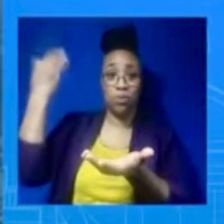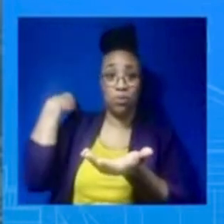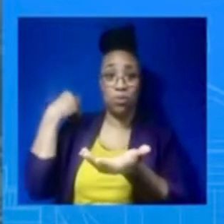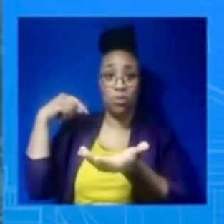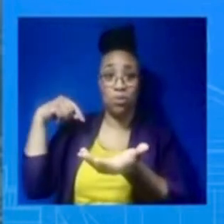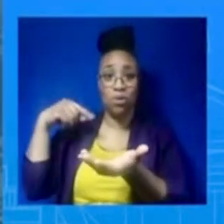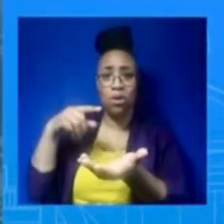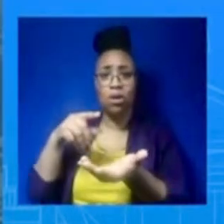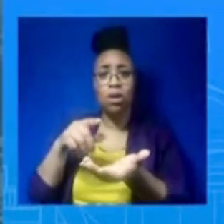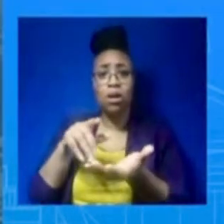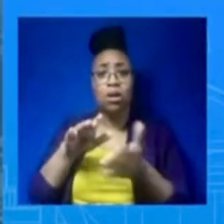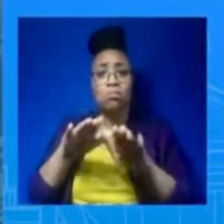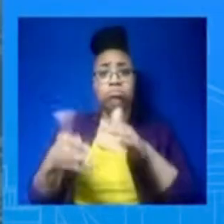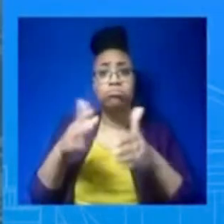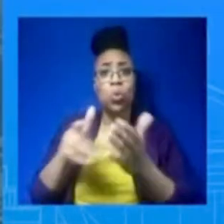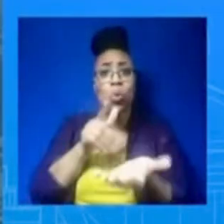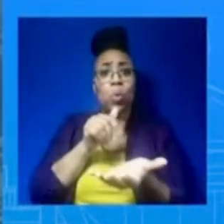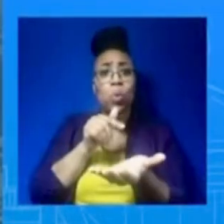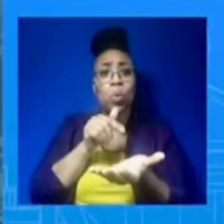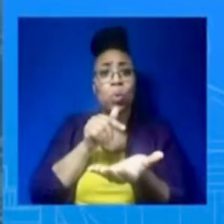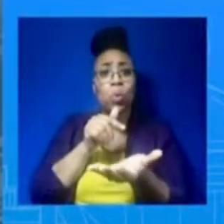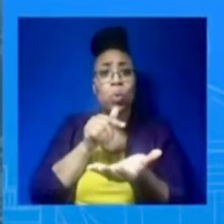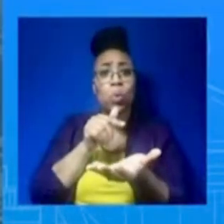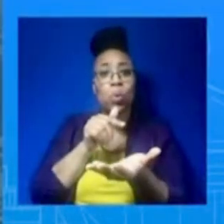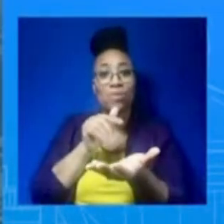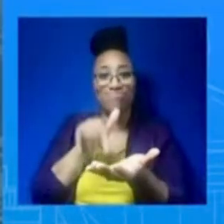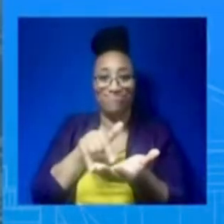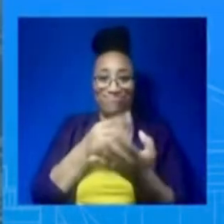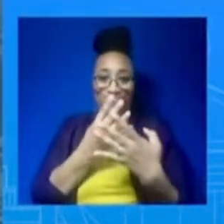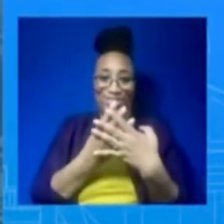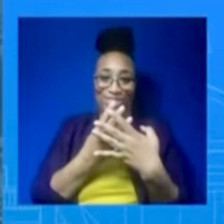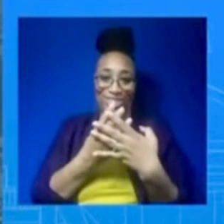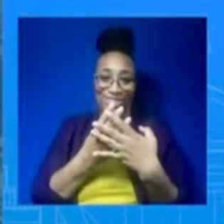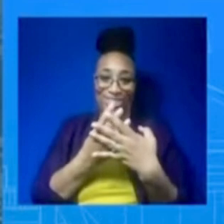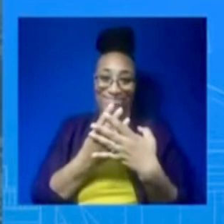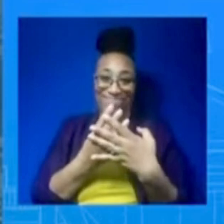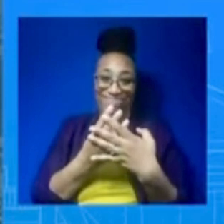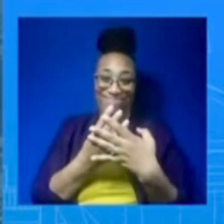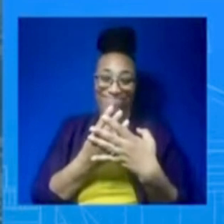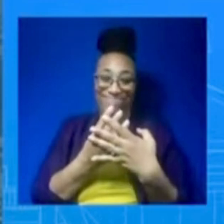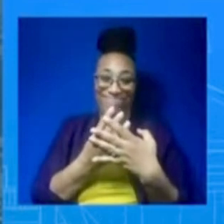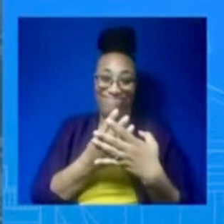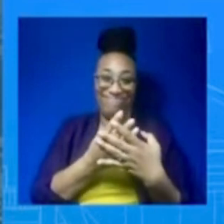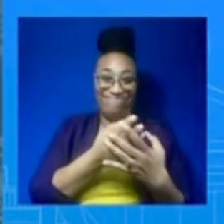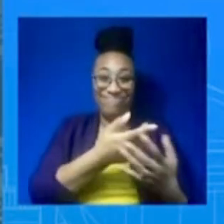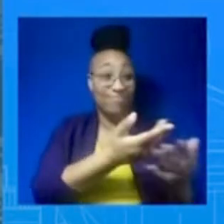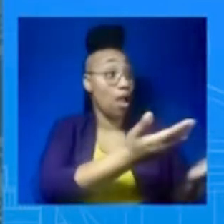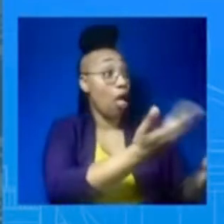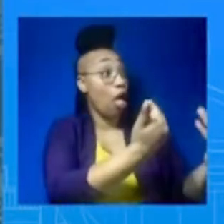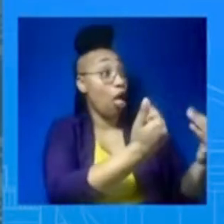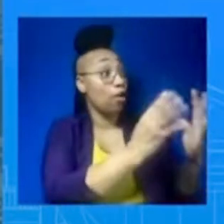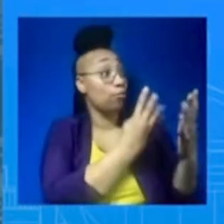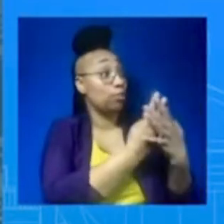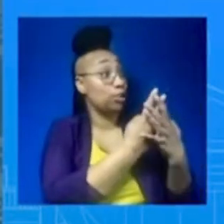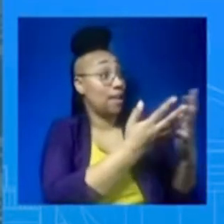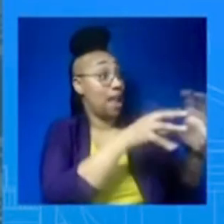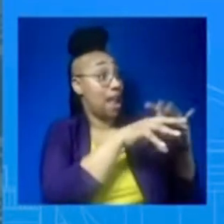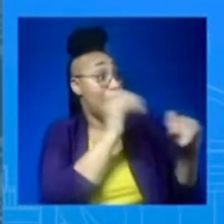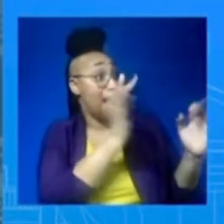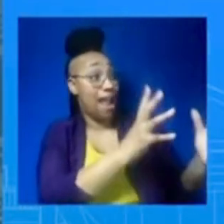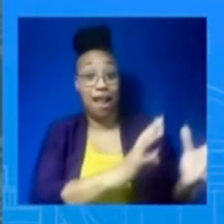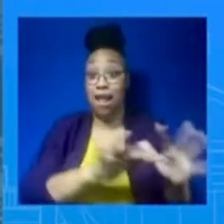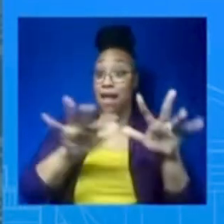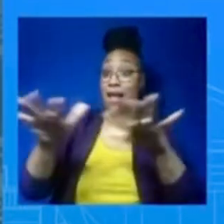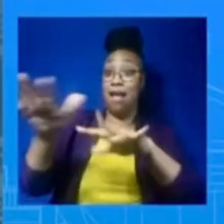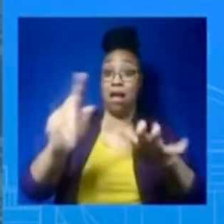out of prisons and threw on the battlefield with no training, no equipping, no organizational command, just thrown into the fight. 90%